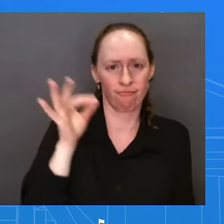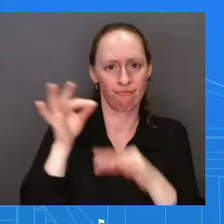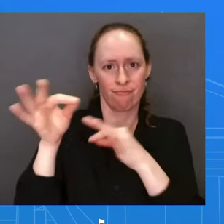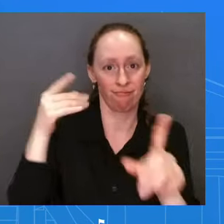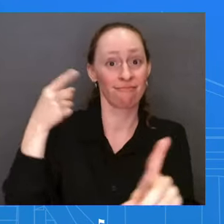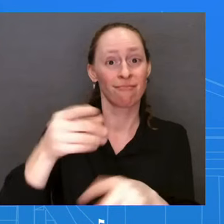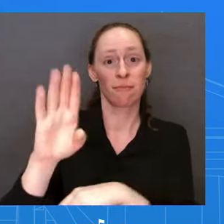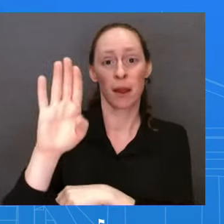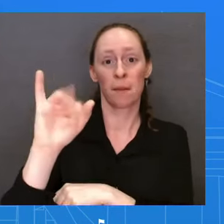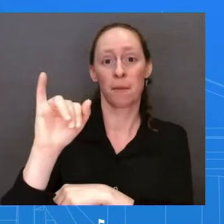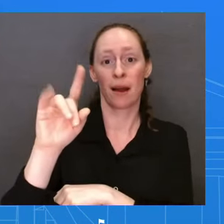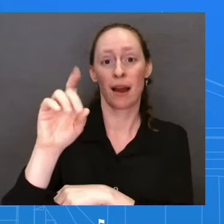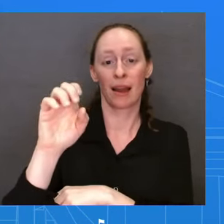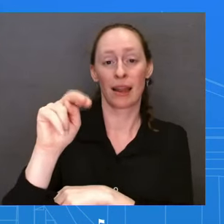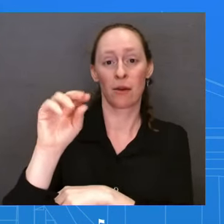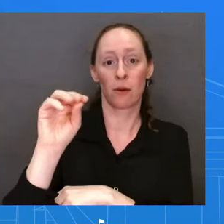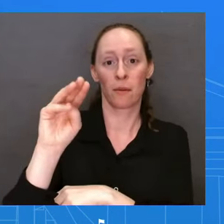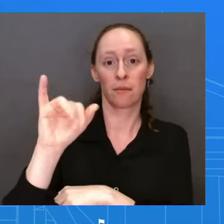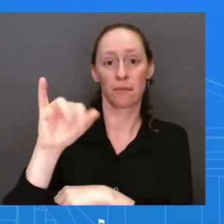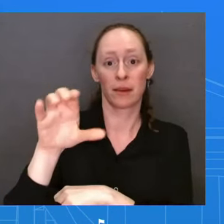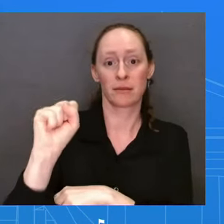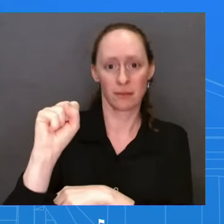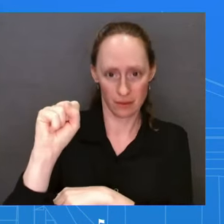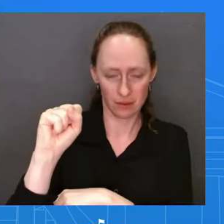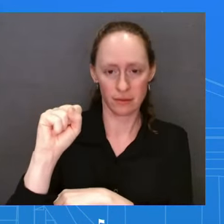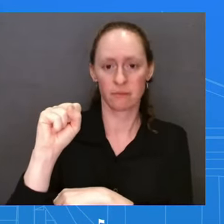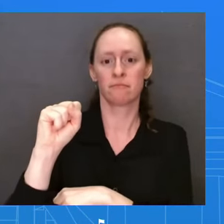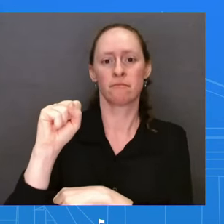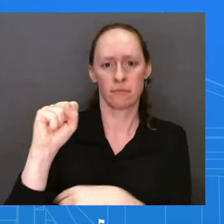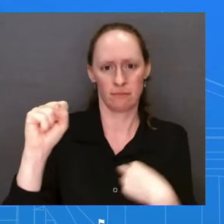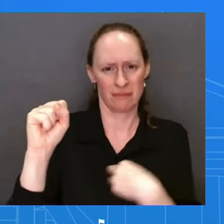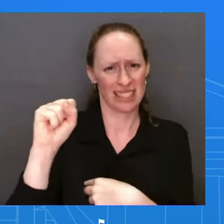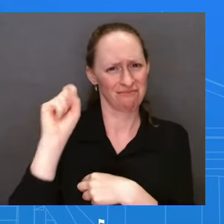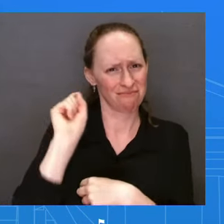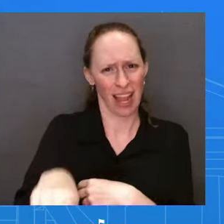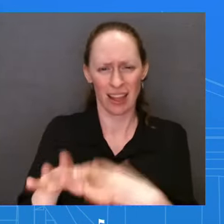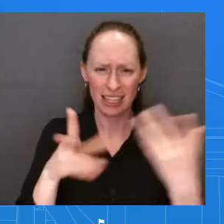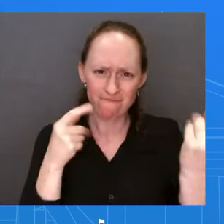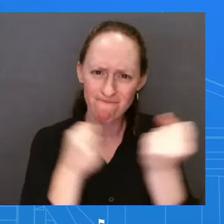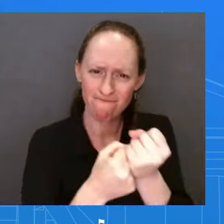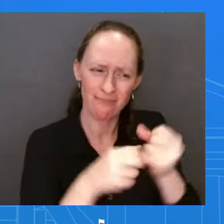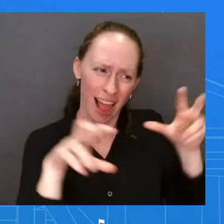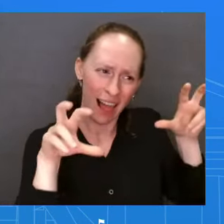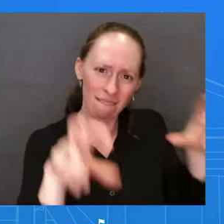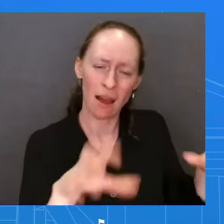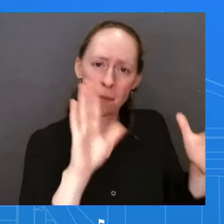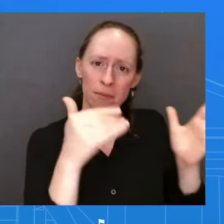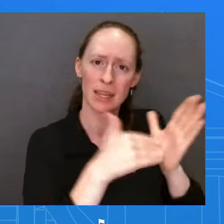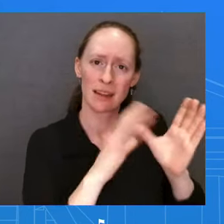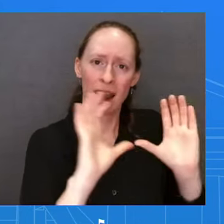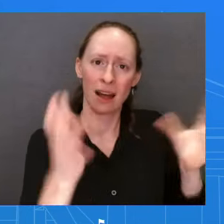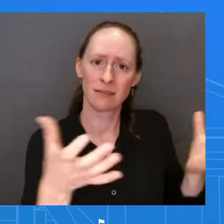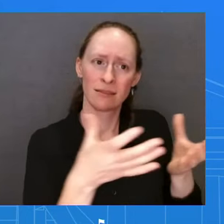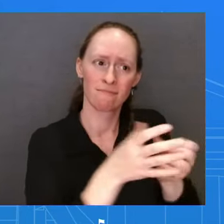grow the economy by growing the middle class, that we grow the economy by empowering and educating workers, by giving low and, you know,